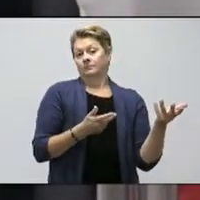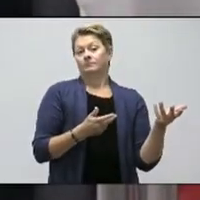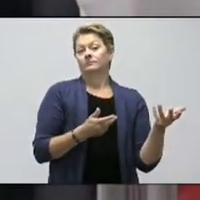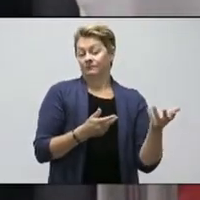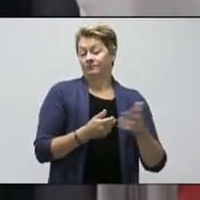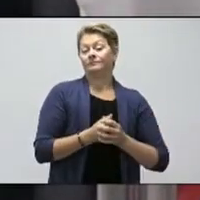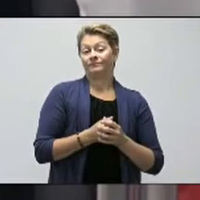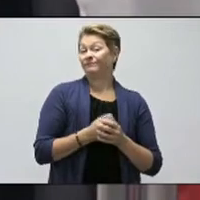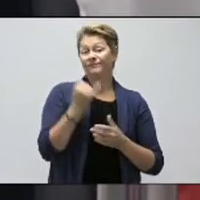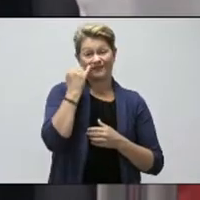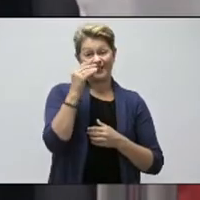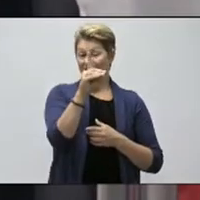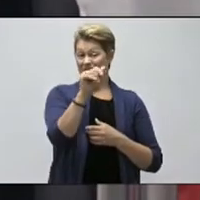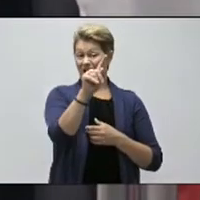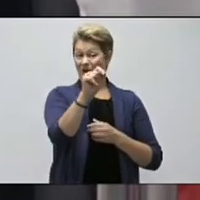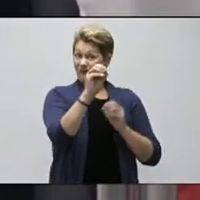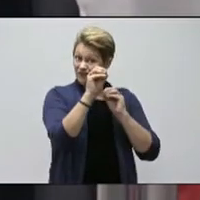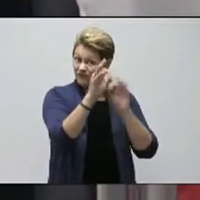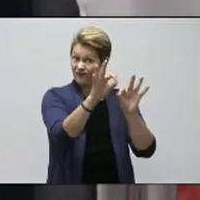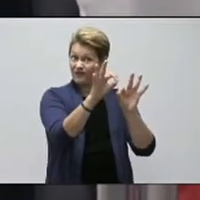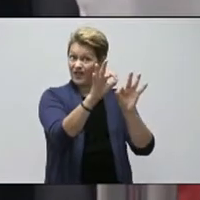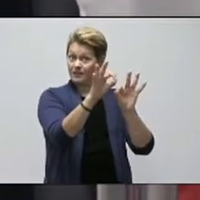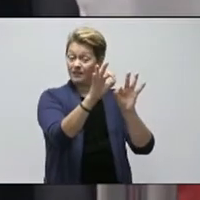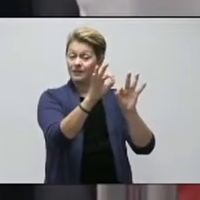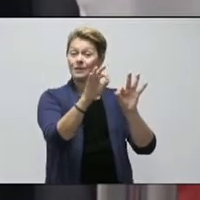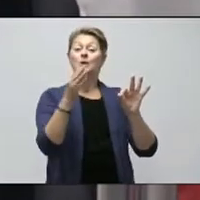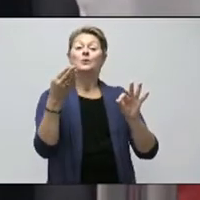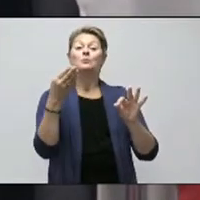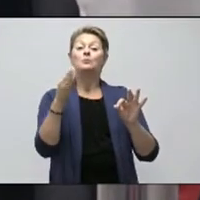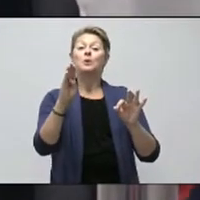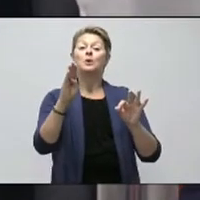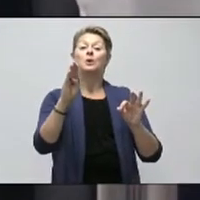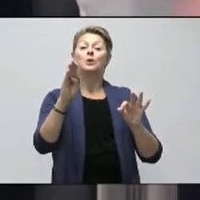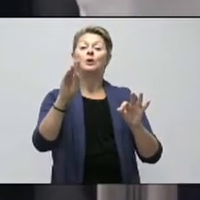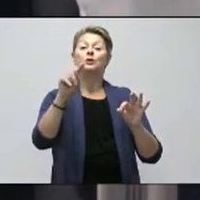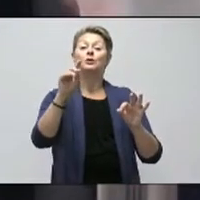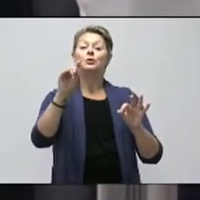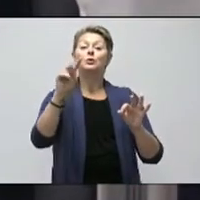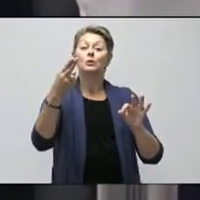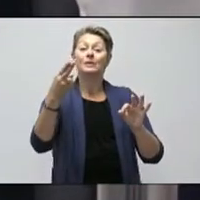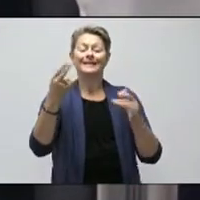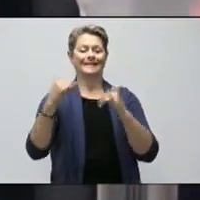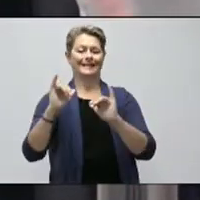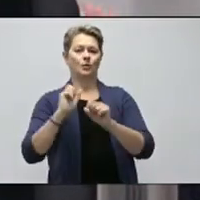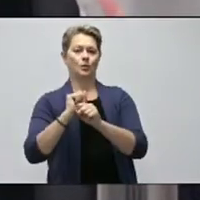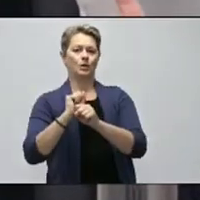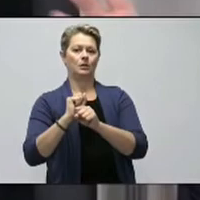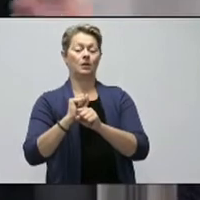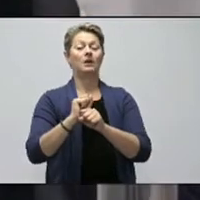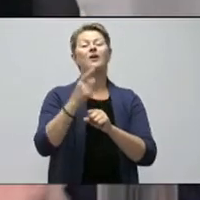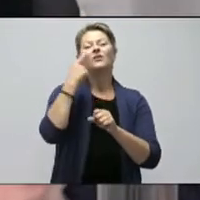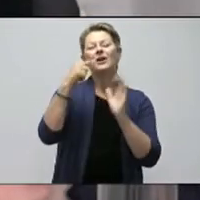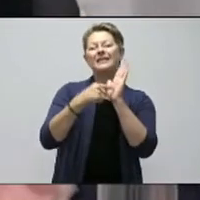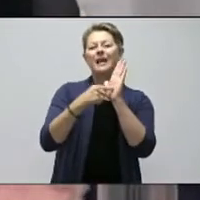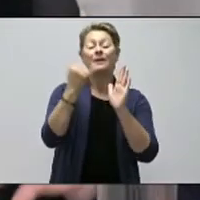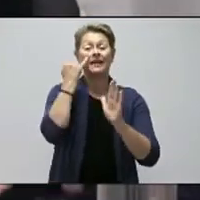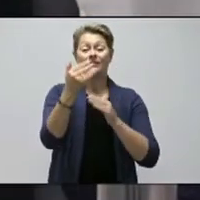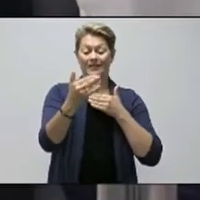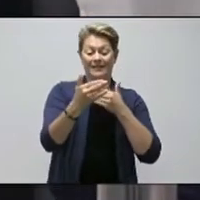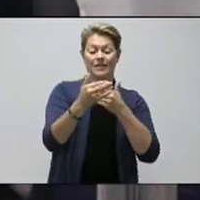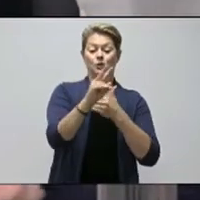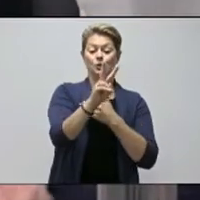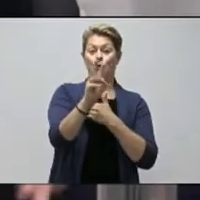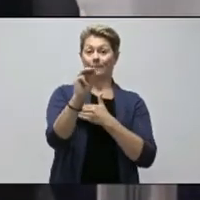it works even if you have your data turned off as long as your Bluetooth is working in terms of passing codes to people that you are within two meters